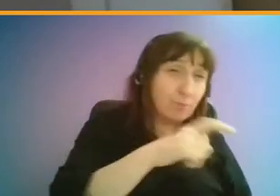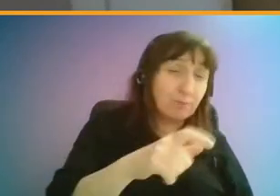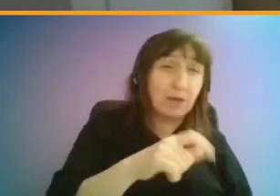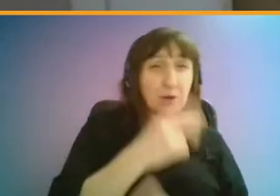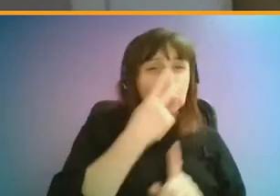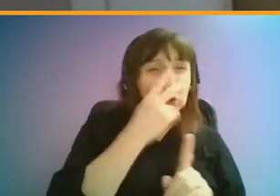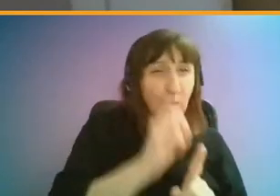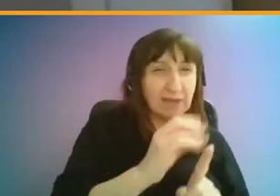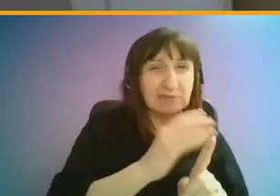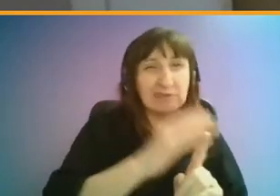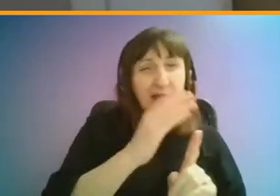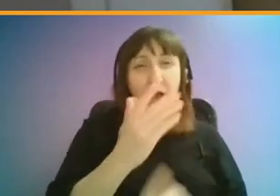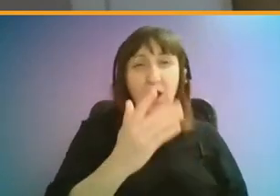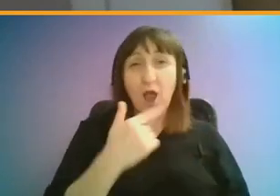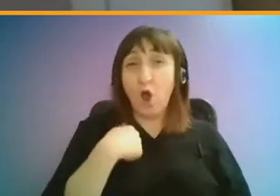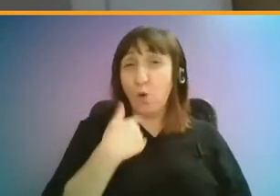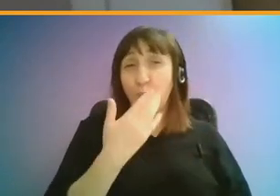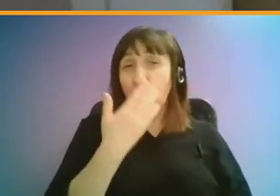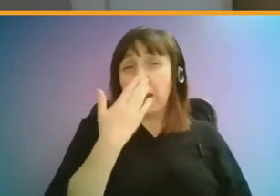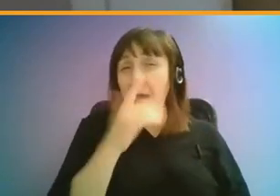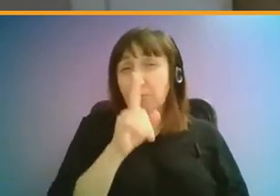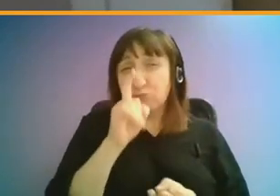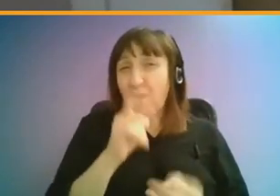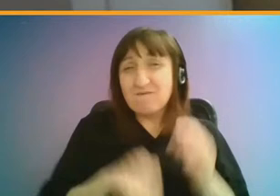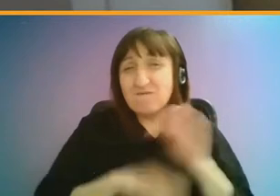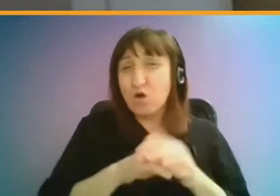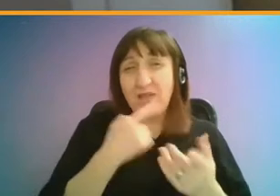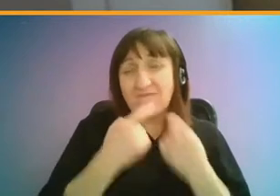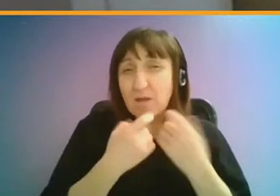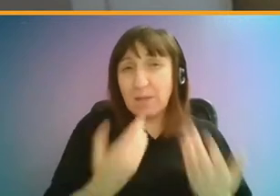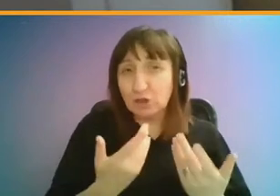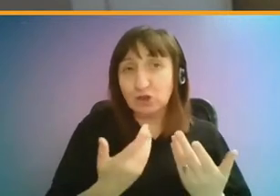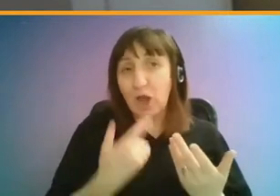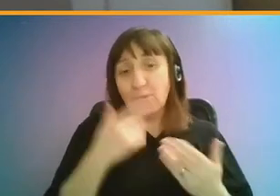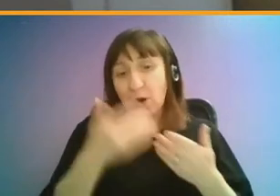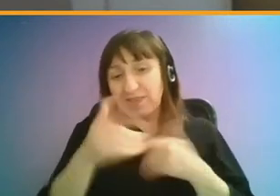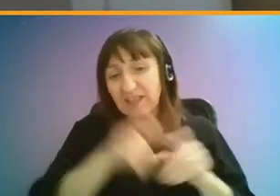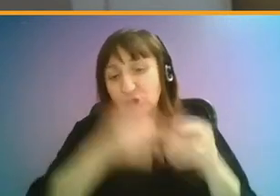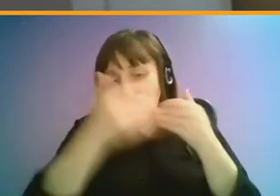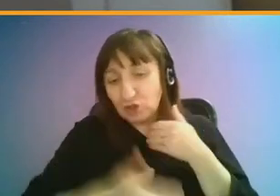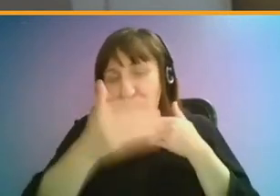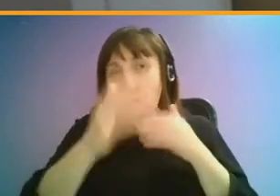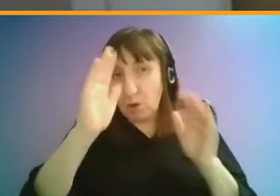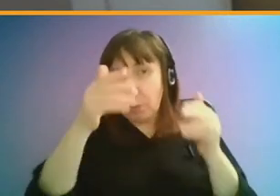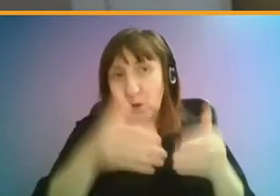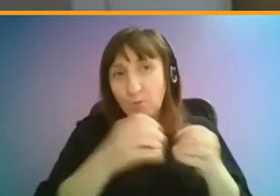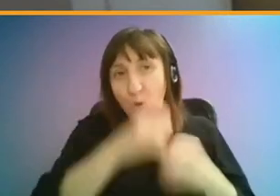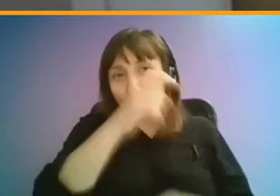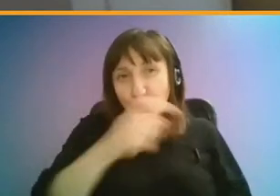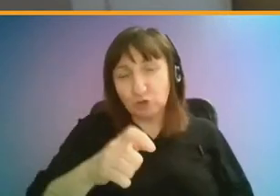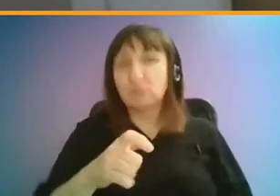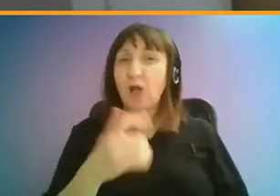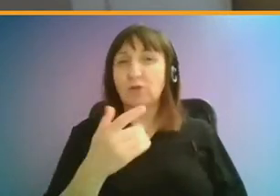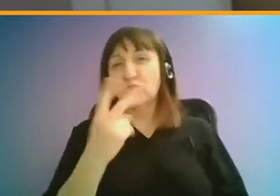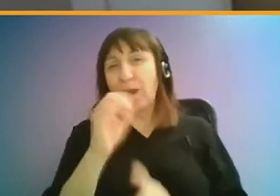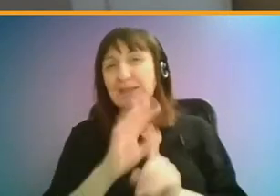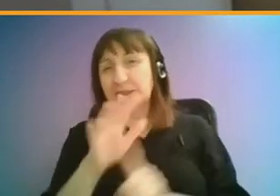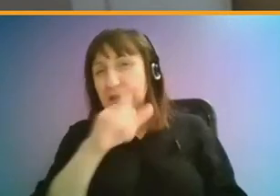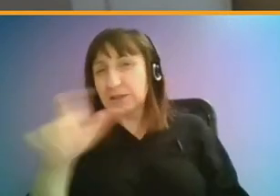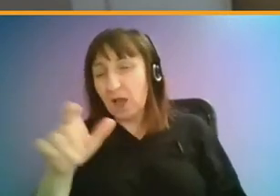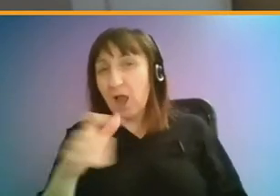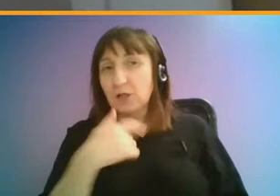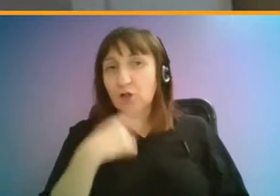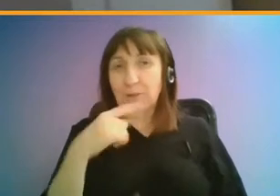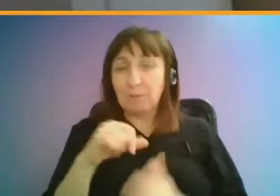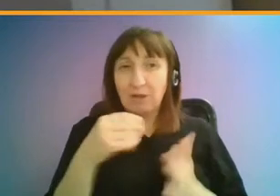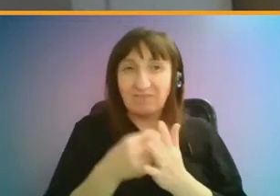in their 20s, we don't know as much. But I think kind of in the coming year, we're probably going to be looking at that a bit more because young people are facing a lot of hardships